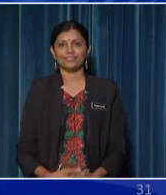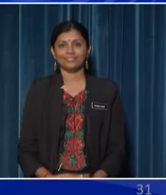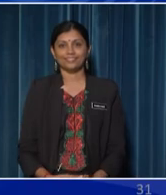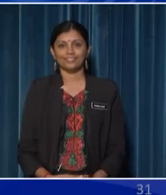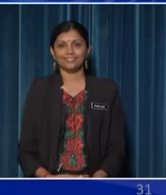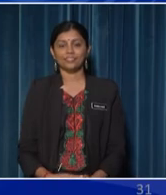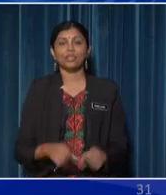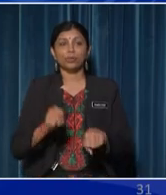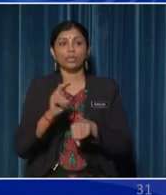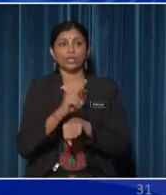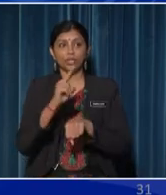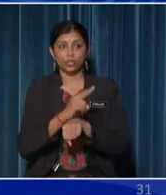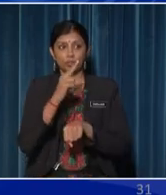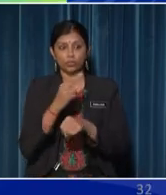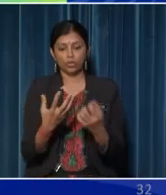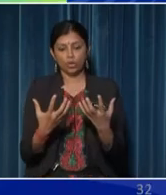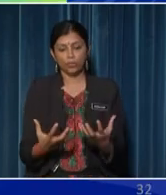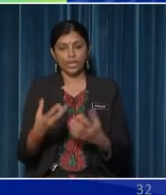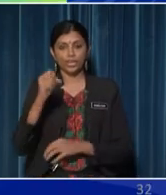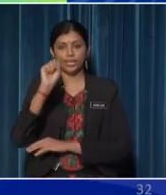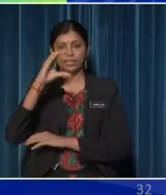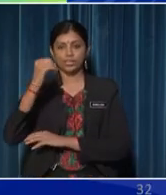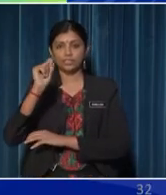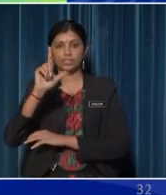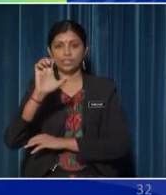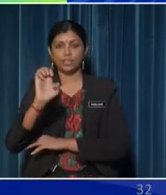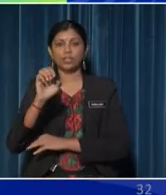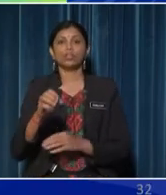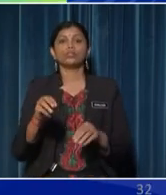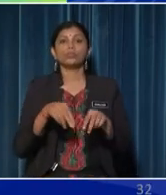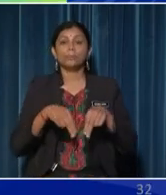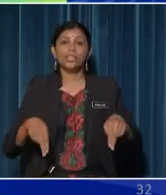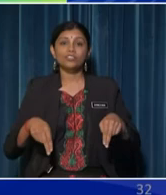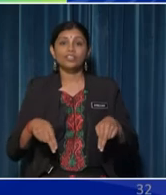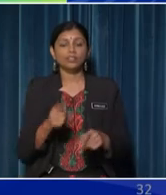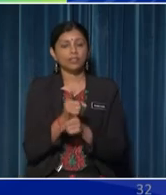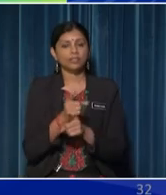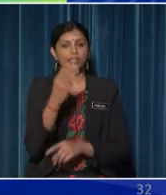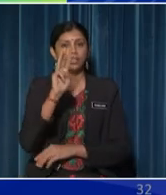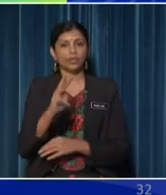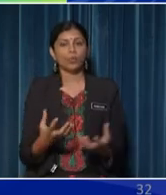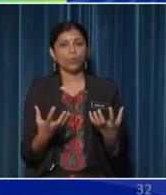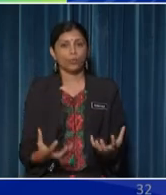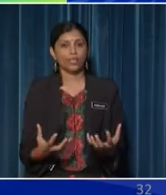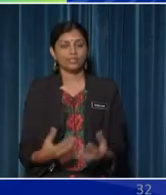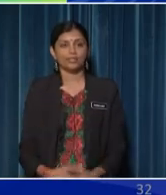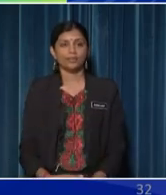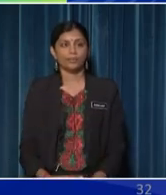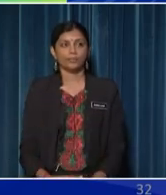We can use a weighing scale to measure the exact weight of the cheek and the adult hand